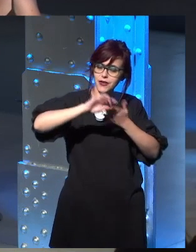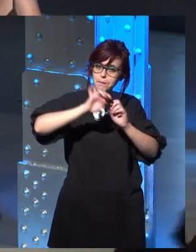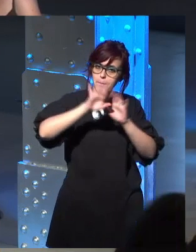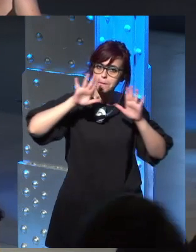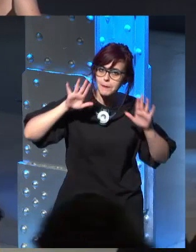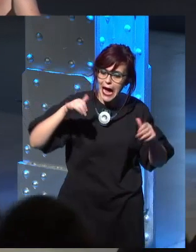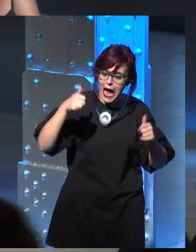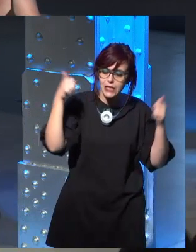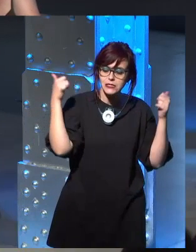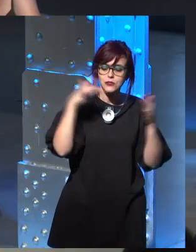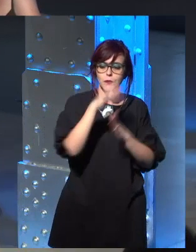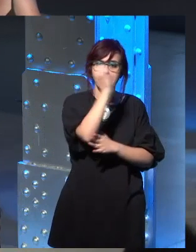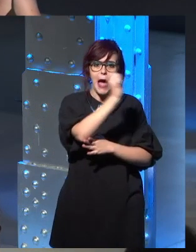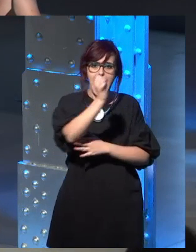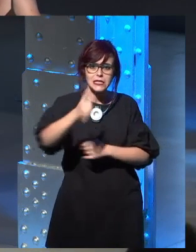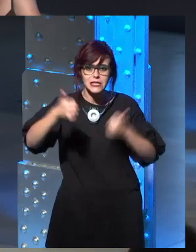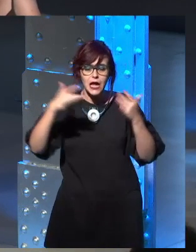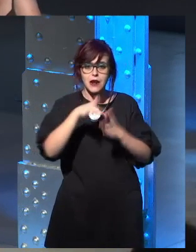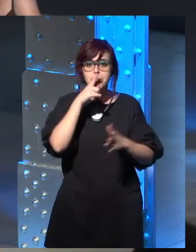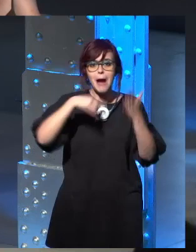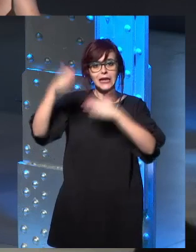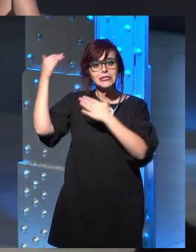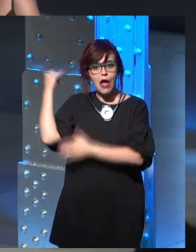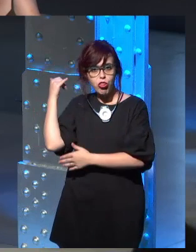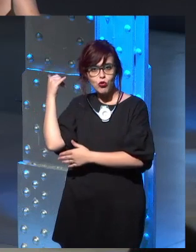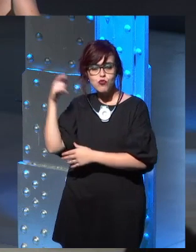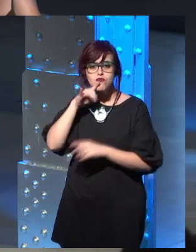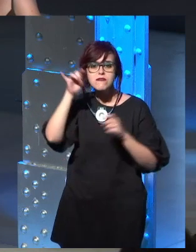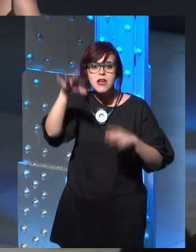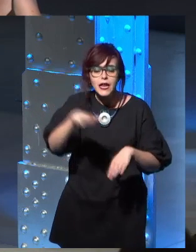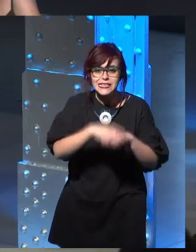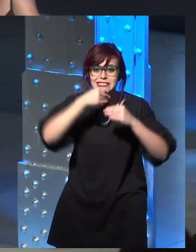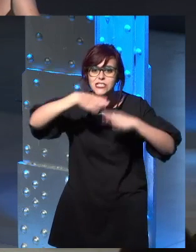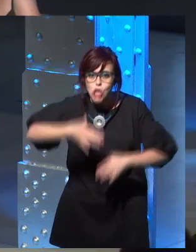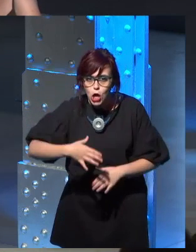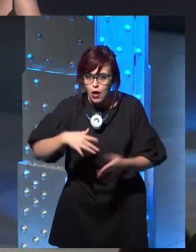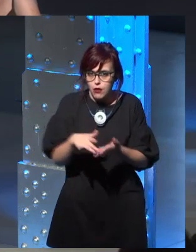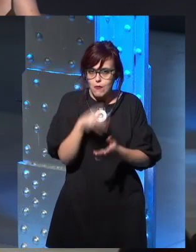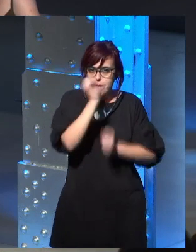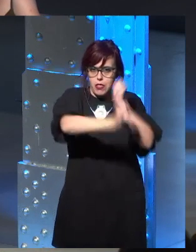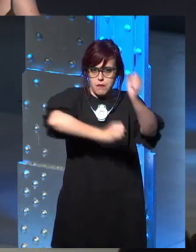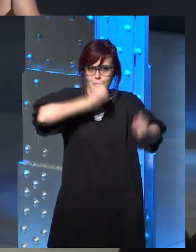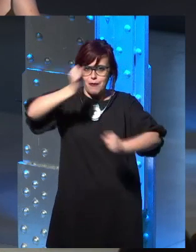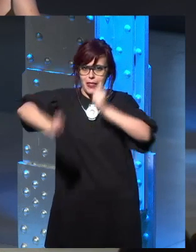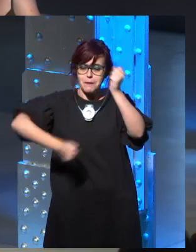lots more events like that, to, more bloody history to, more bloody fake history to event.